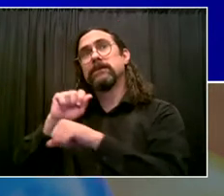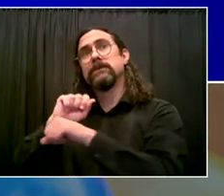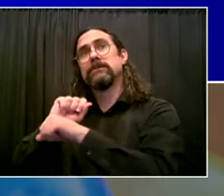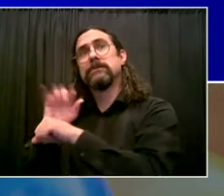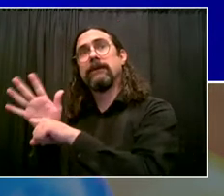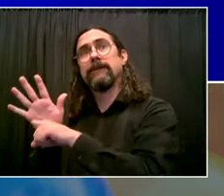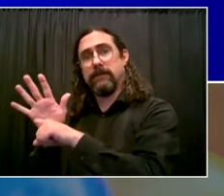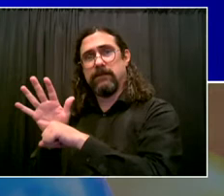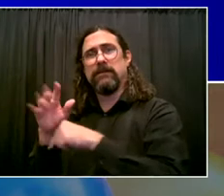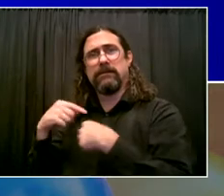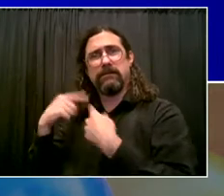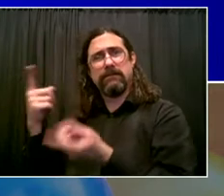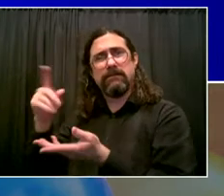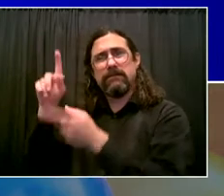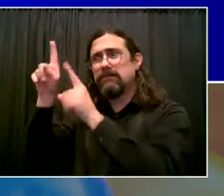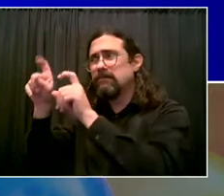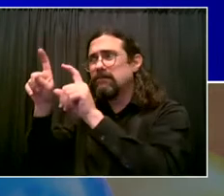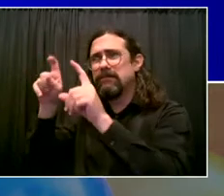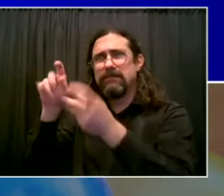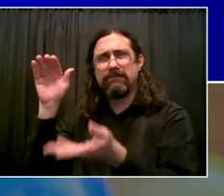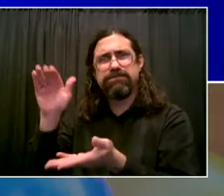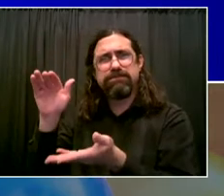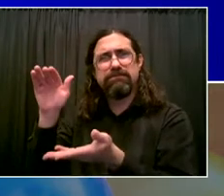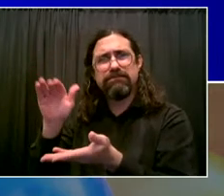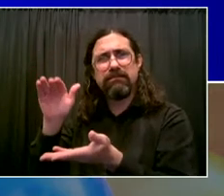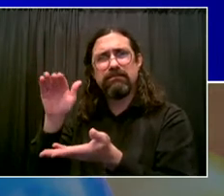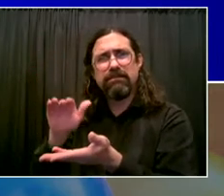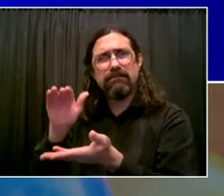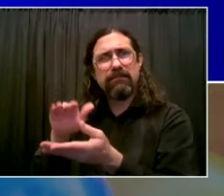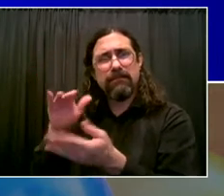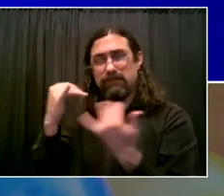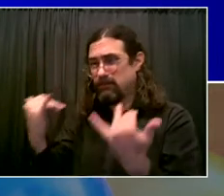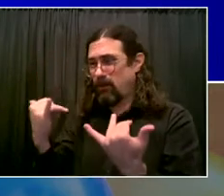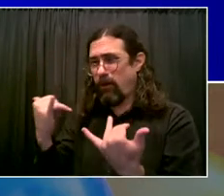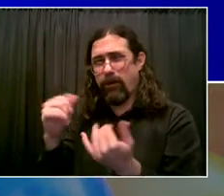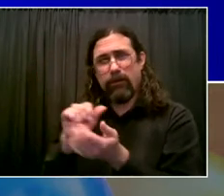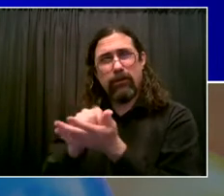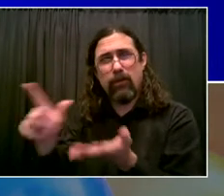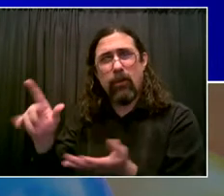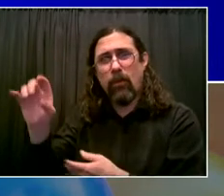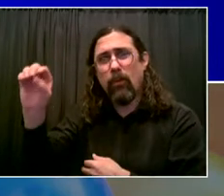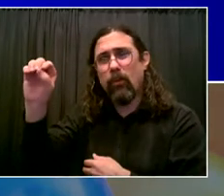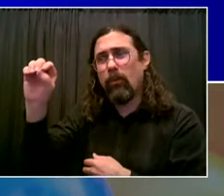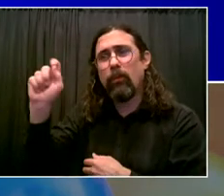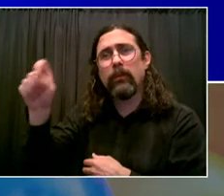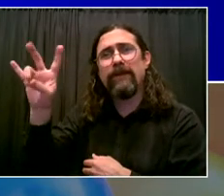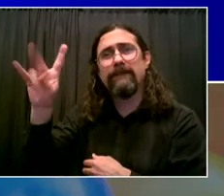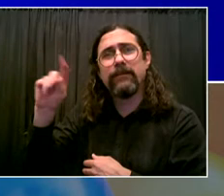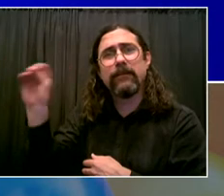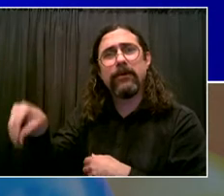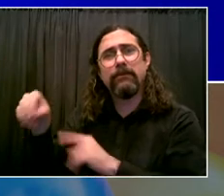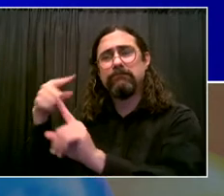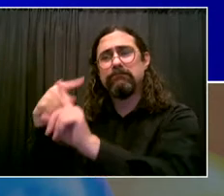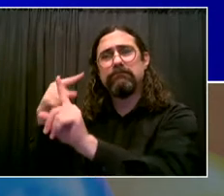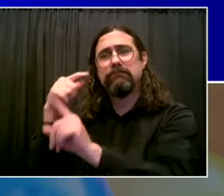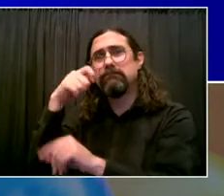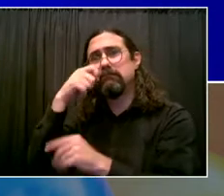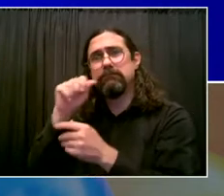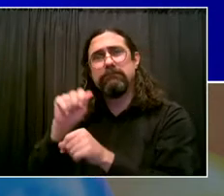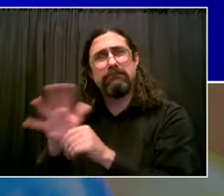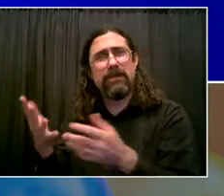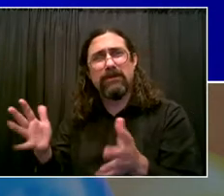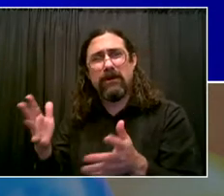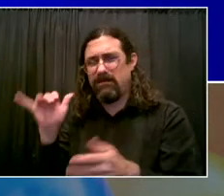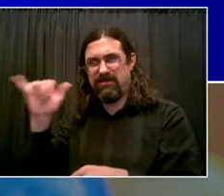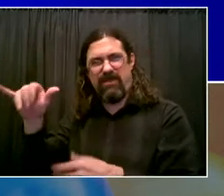and better records, pushing COVID down, down, down. Why? Because of vaccinations. As of today, 4